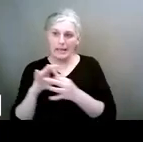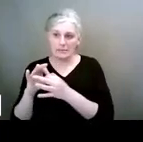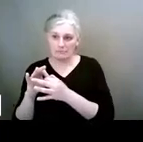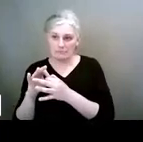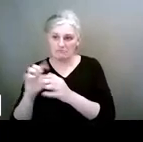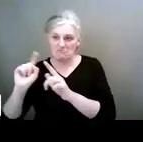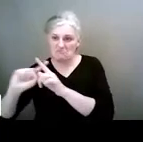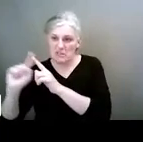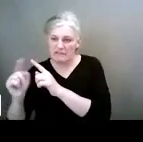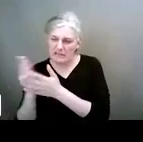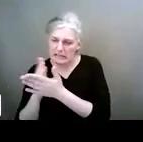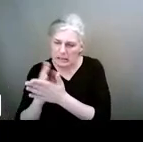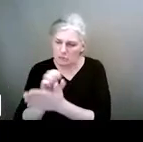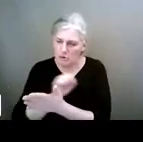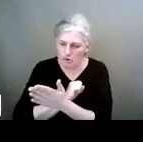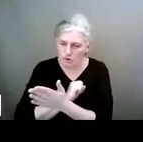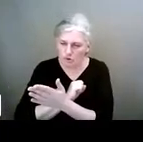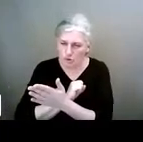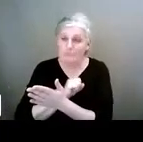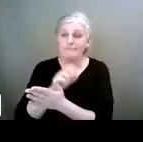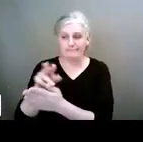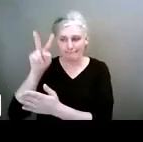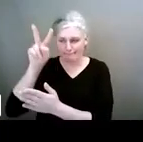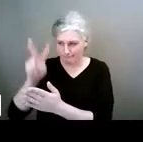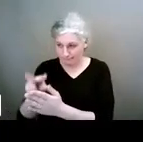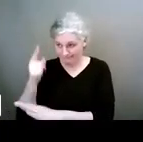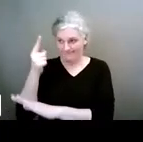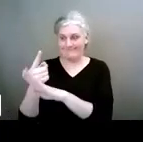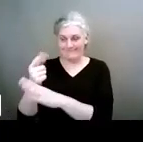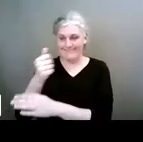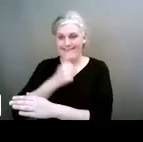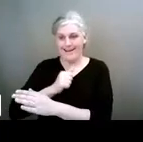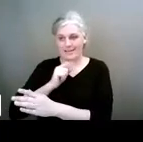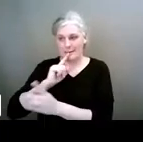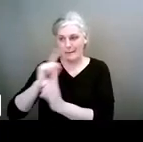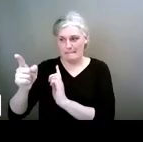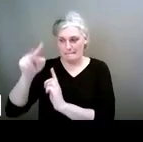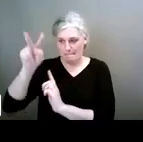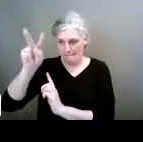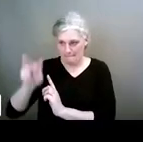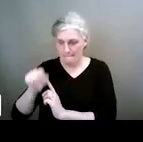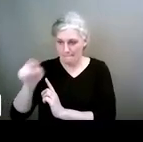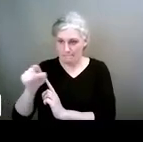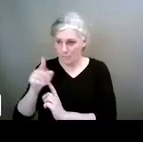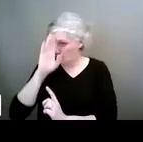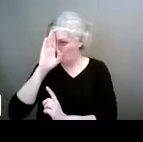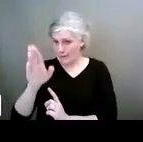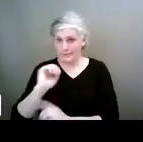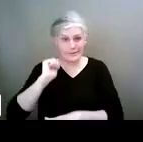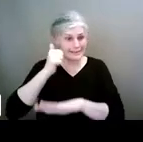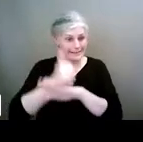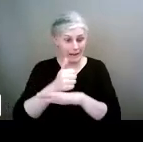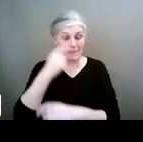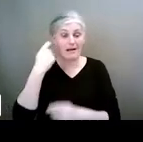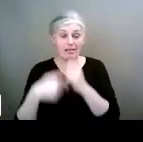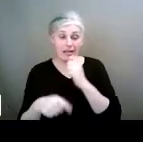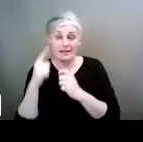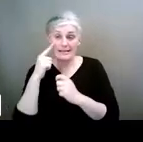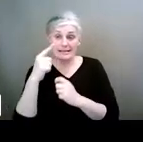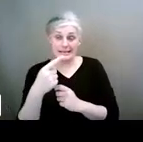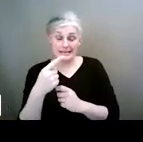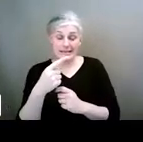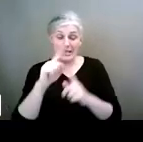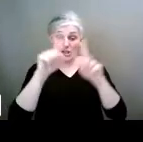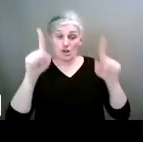well if you're unsure, if you're getting stuck a bit. But it is very straightforward. And you set them up. And you can go in here to screen time.